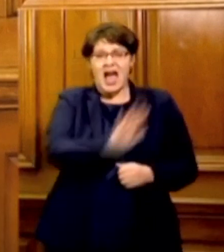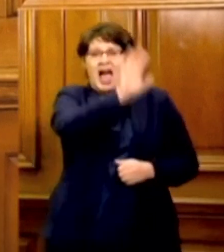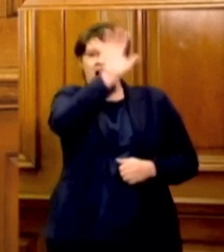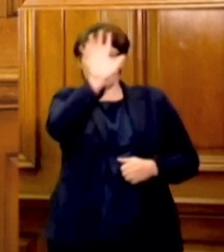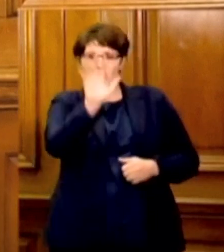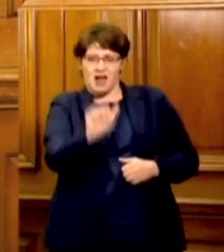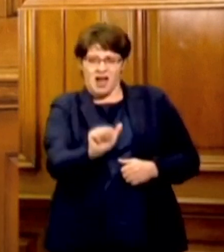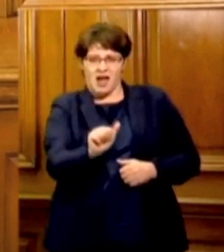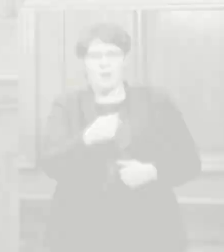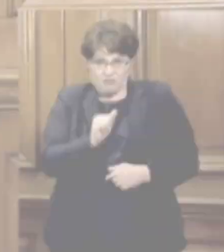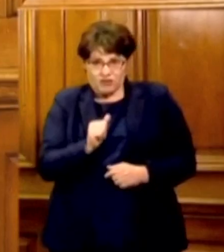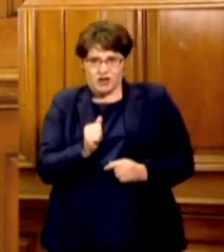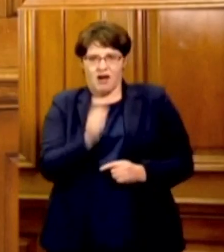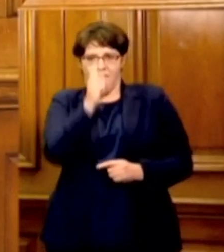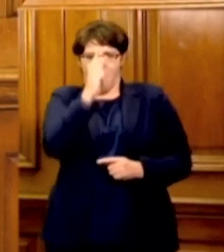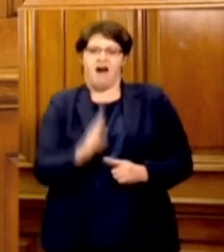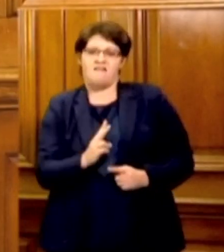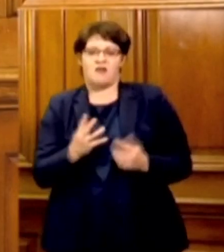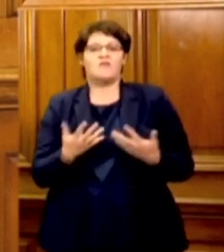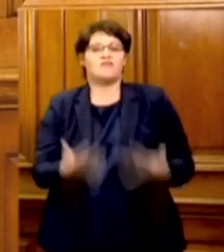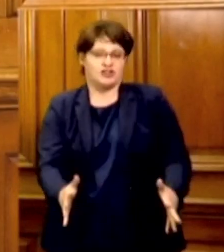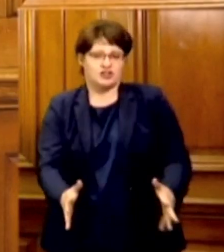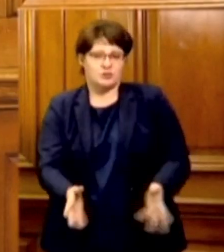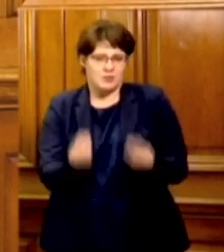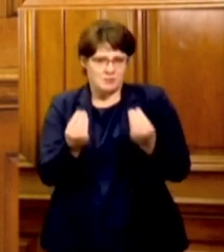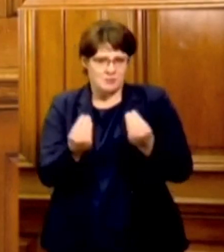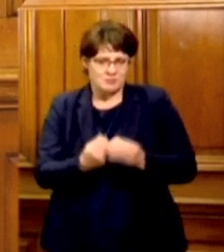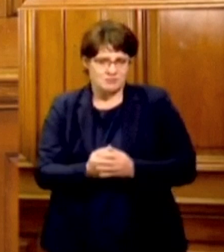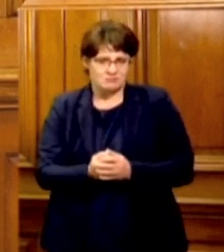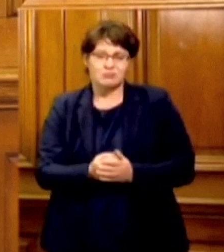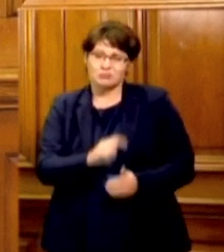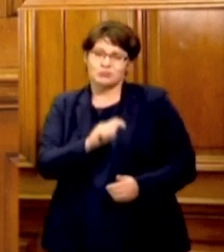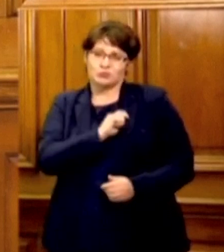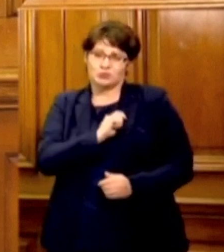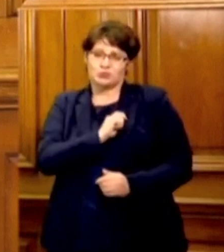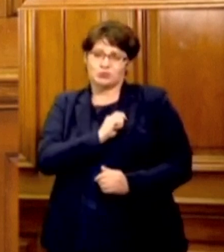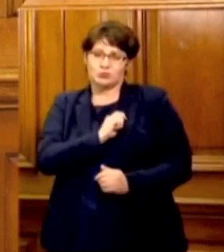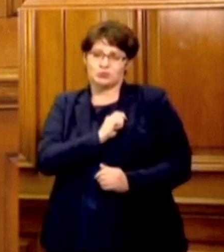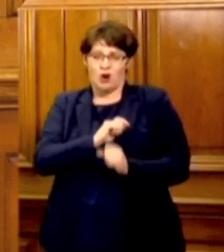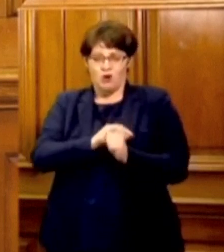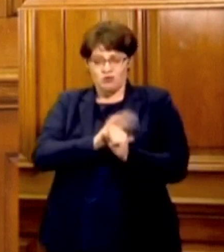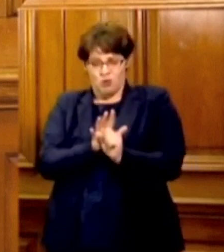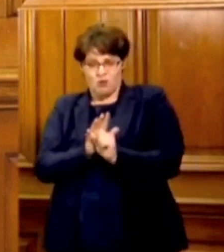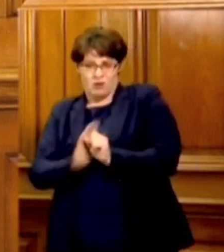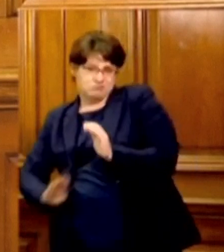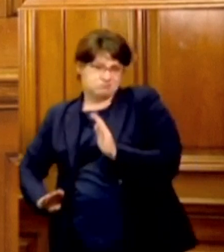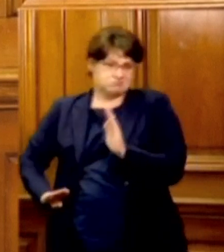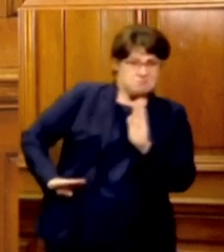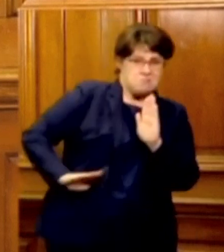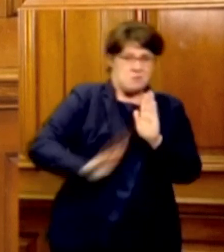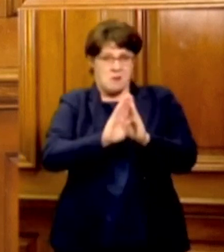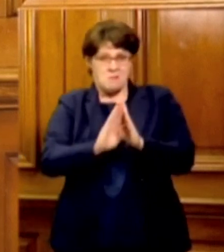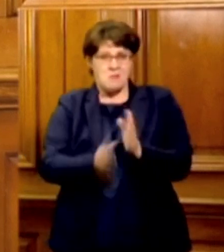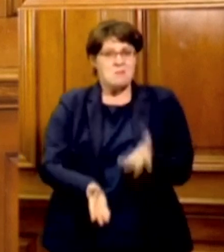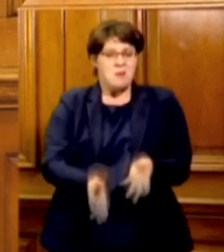Africa. The coronavirus storm has indeed arrived, as we said it would,